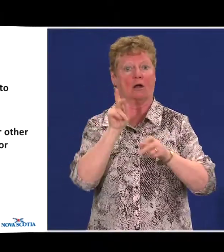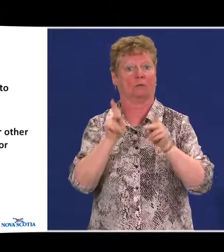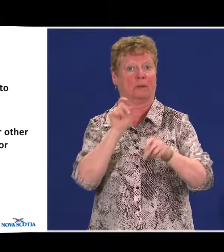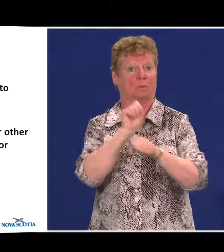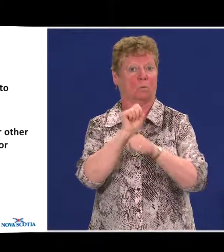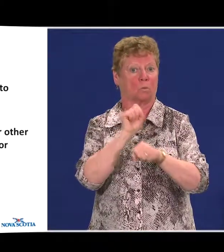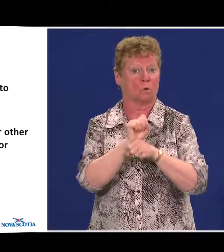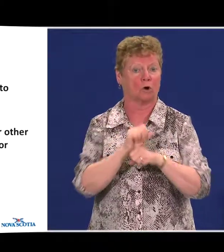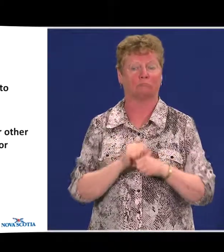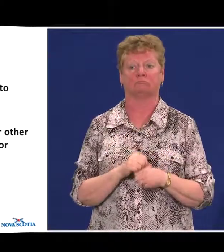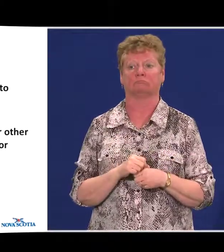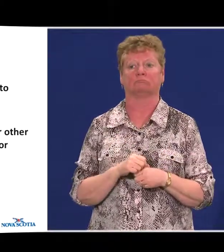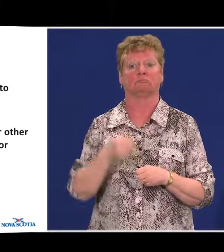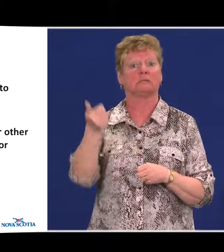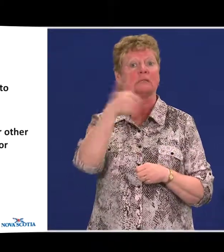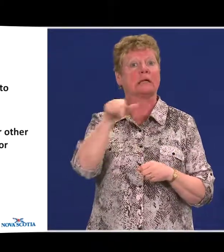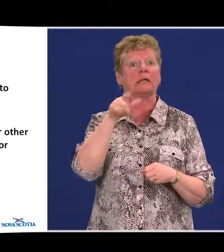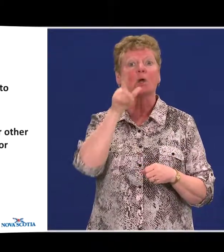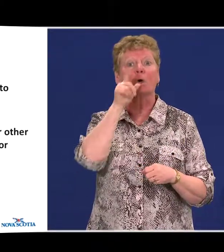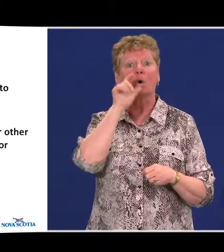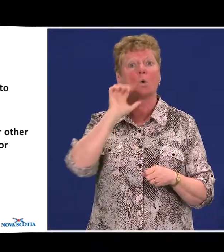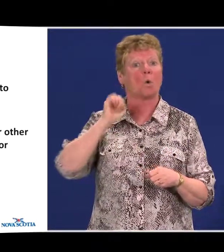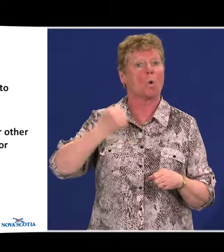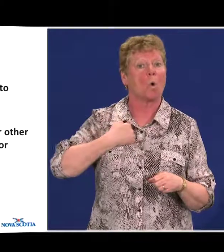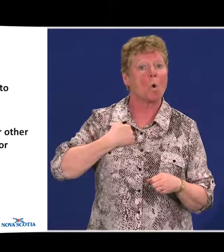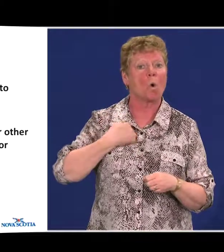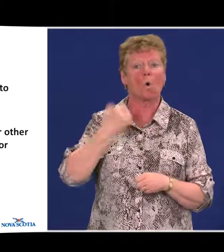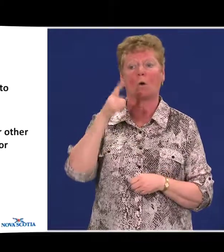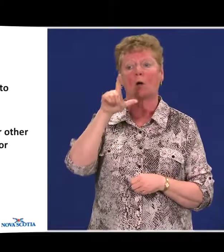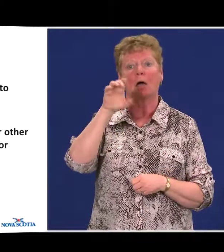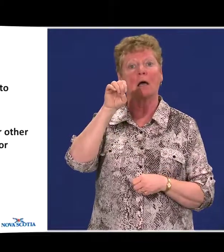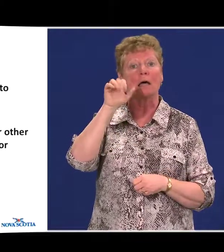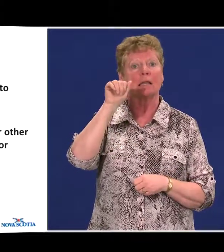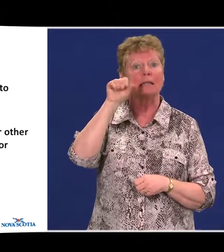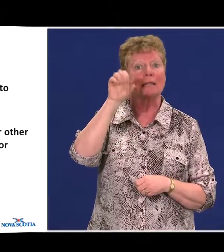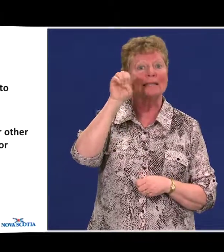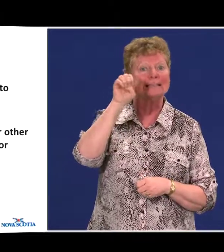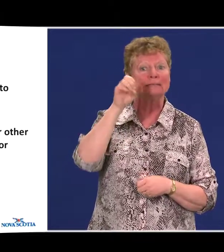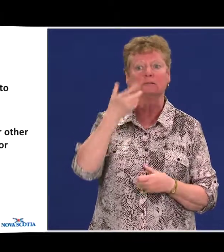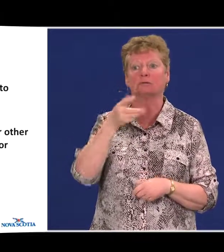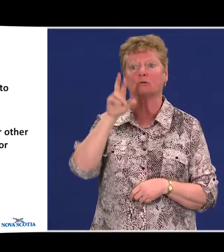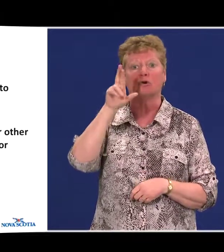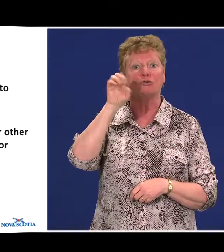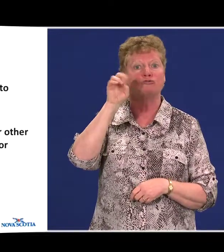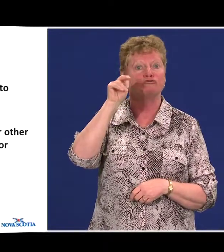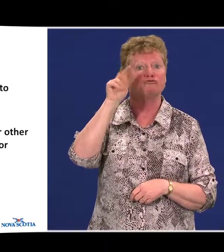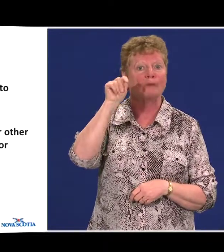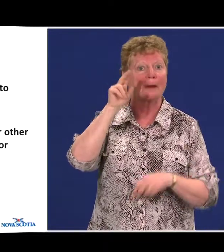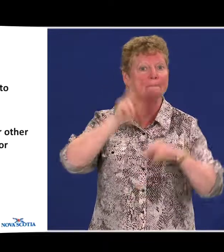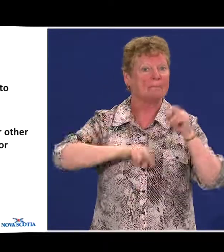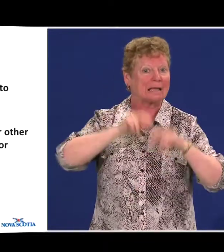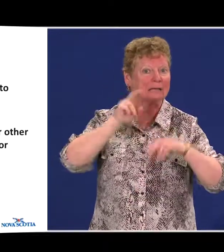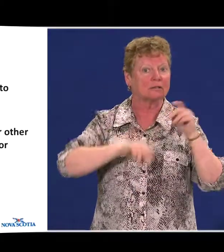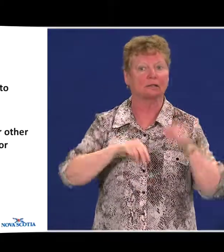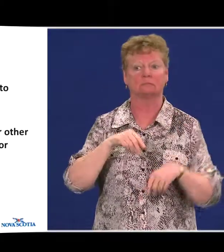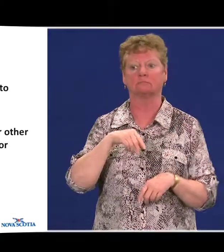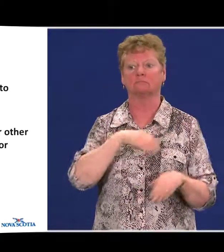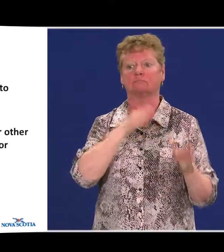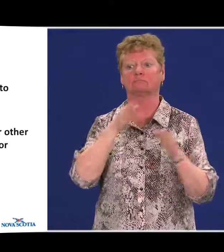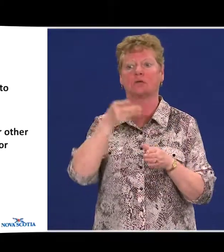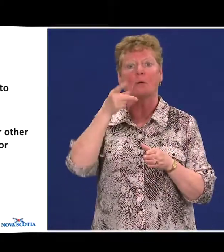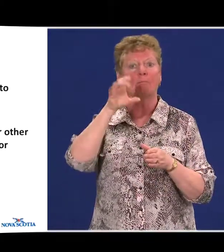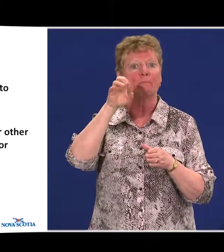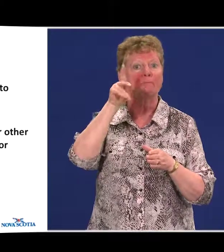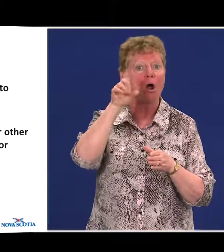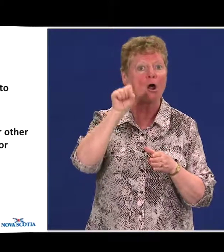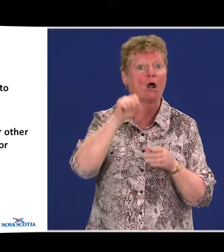Or anybody who owns, leases or rents a building, park, trail or other outdoor